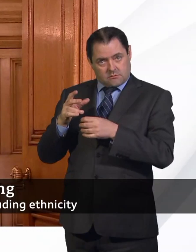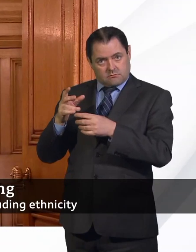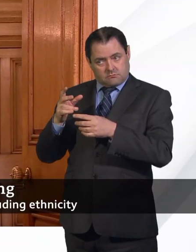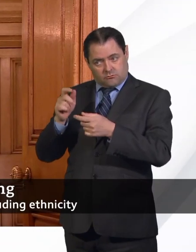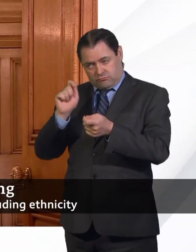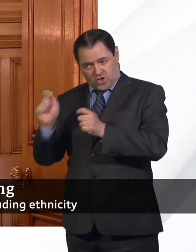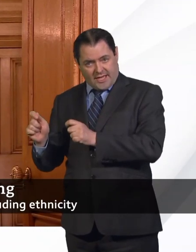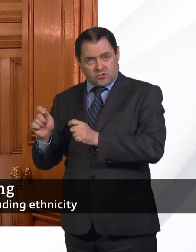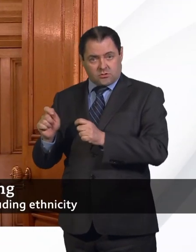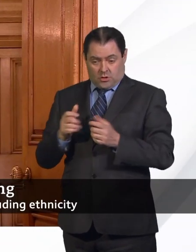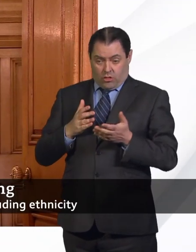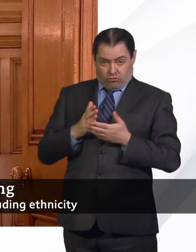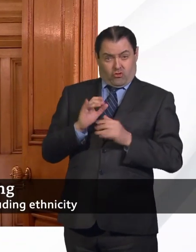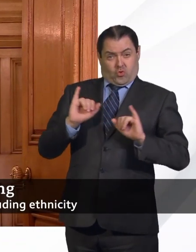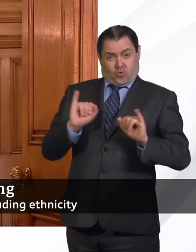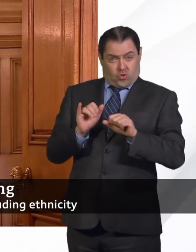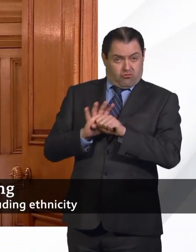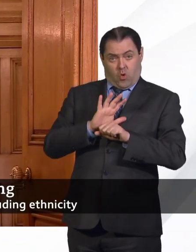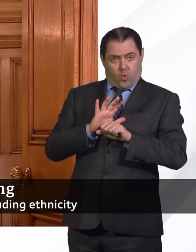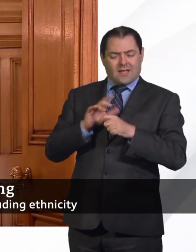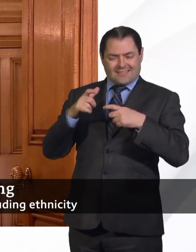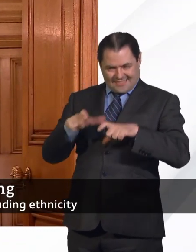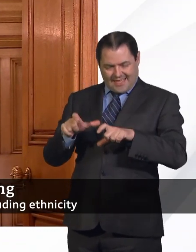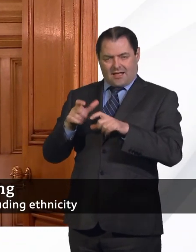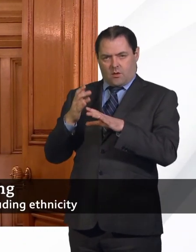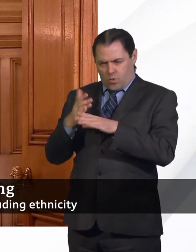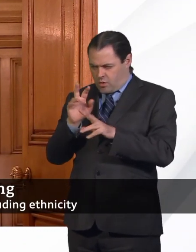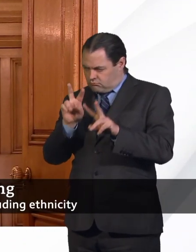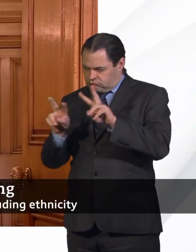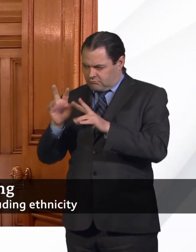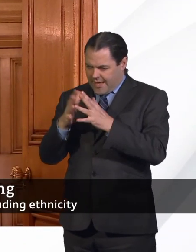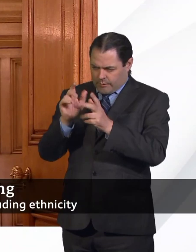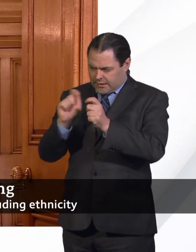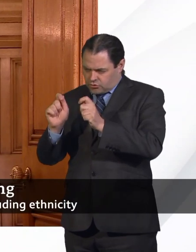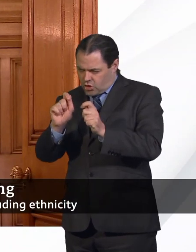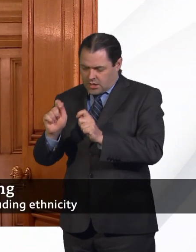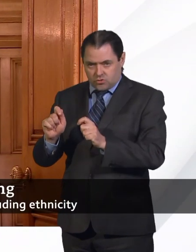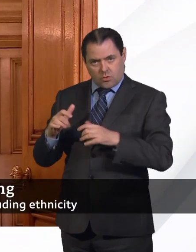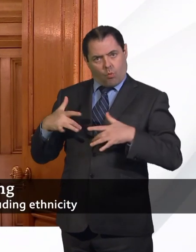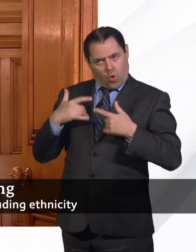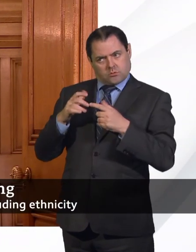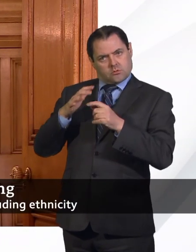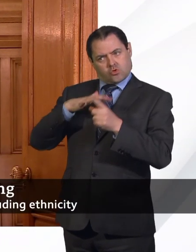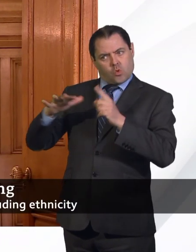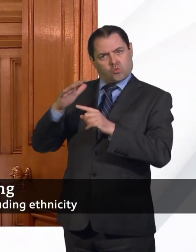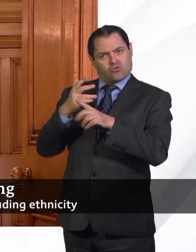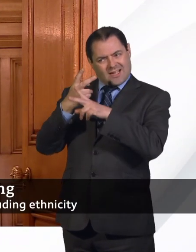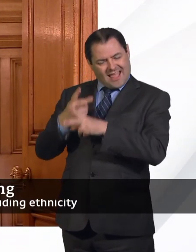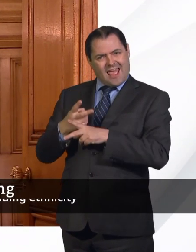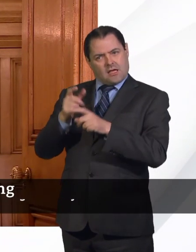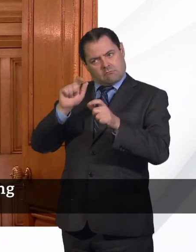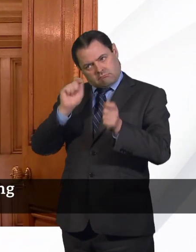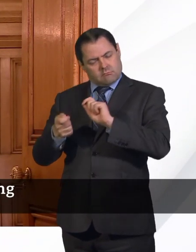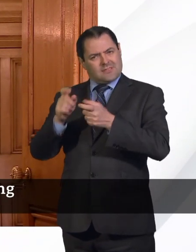during the coronavirus crisis. It's incredibly important to me that we put social care on a sustainable footing.